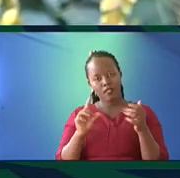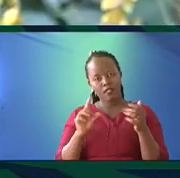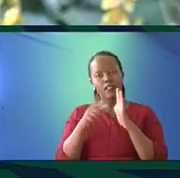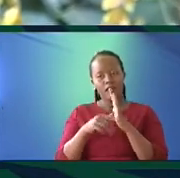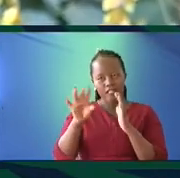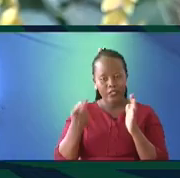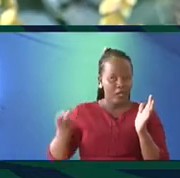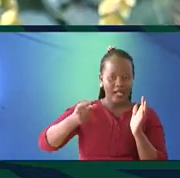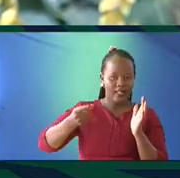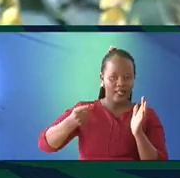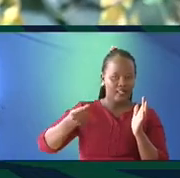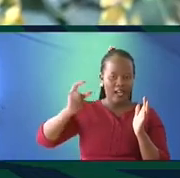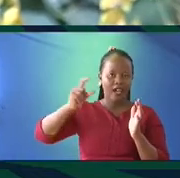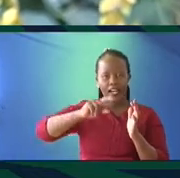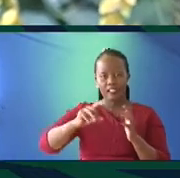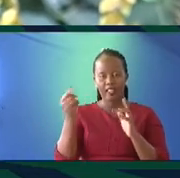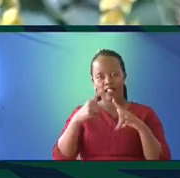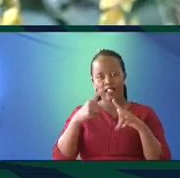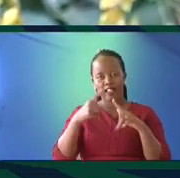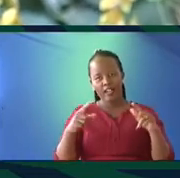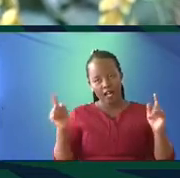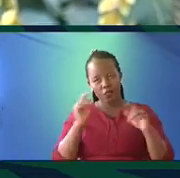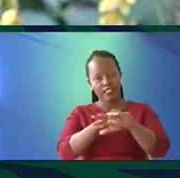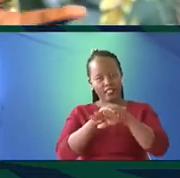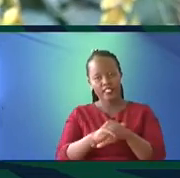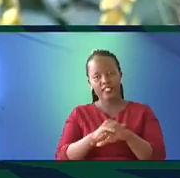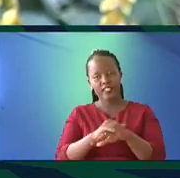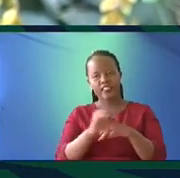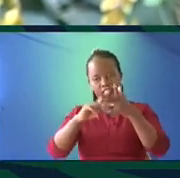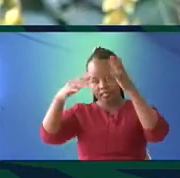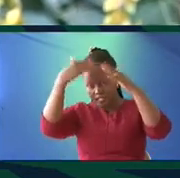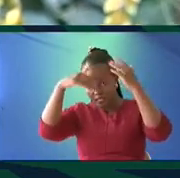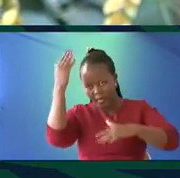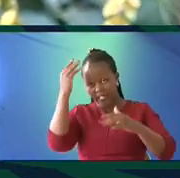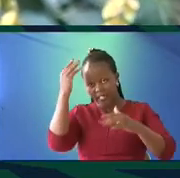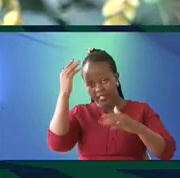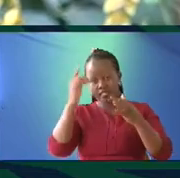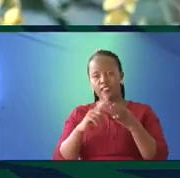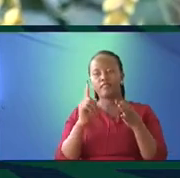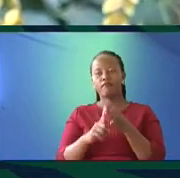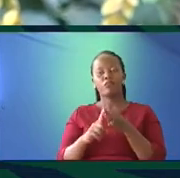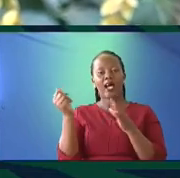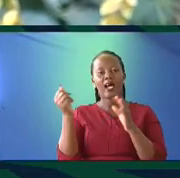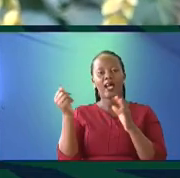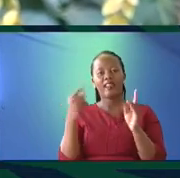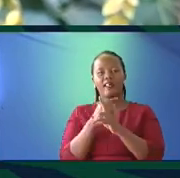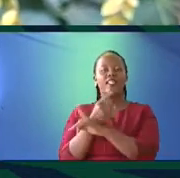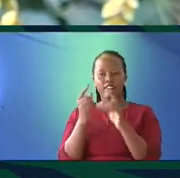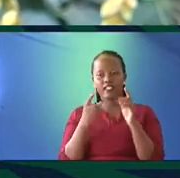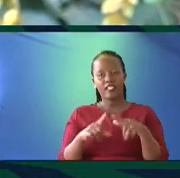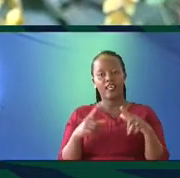you add other languages, English, Spanish for that matter, French, and so many other languages,